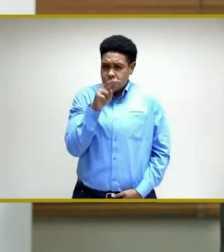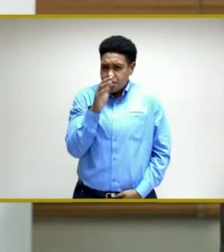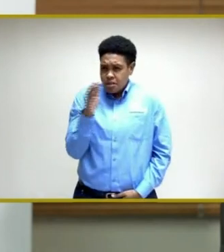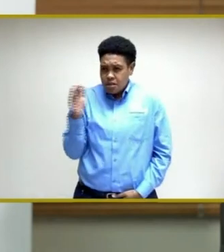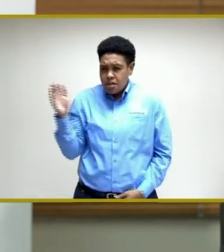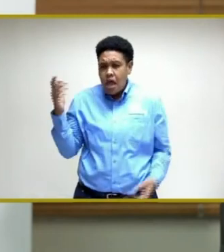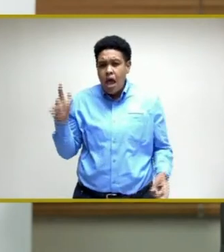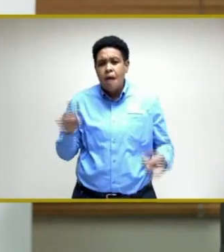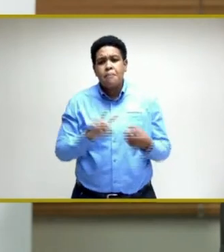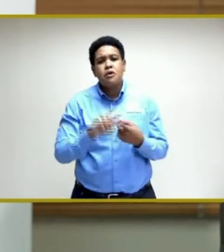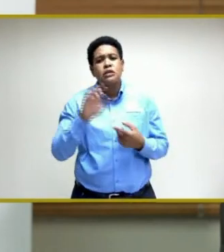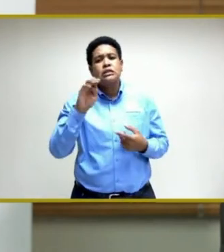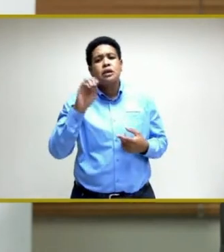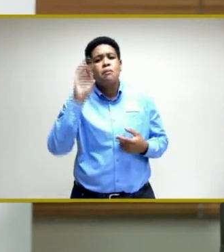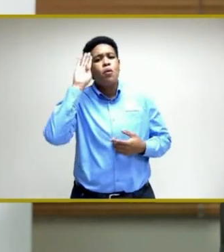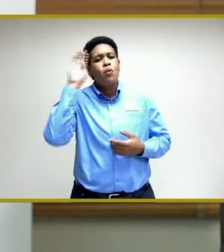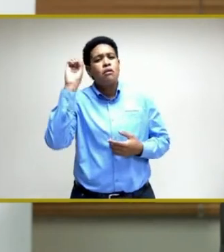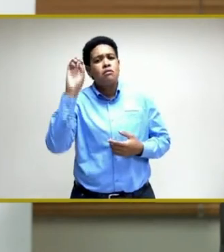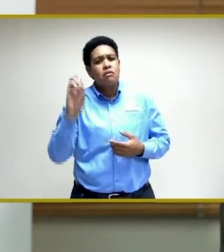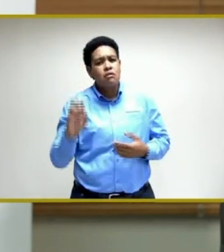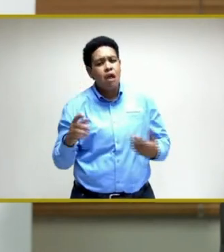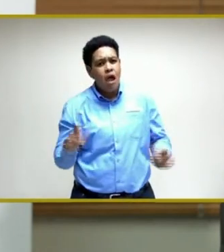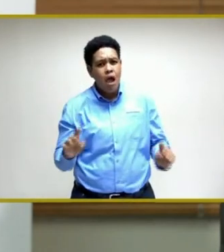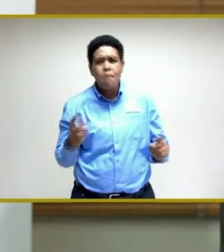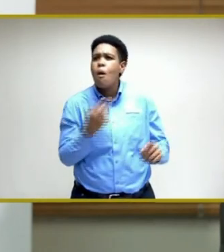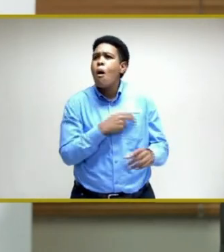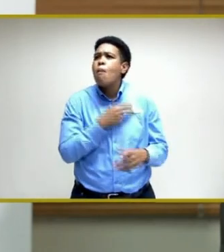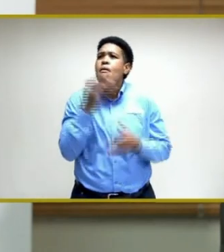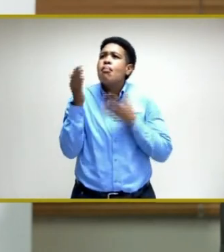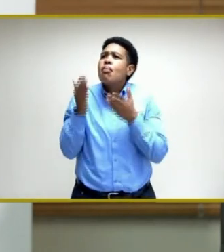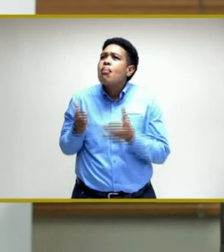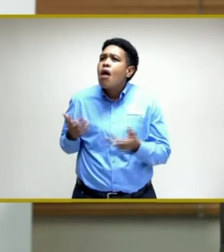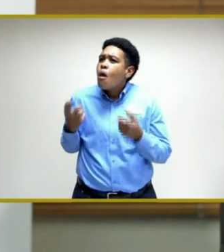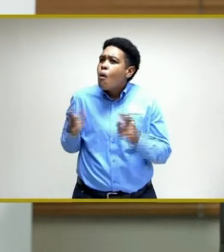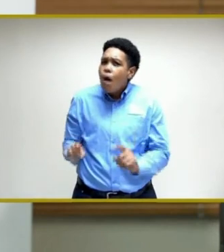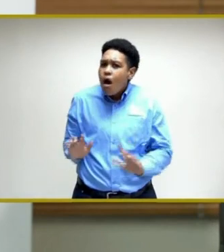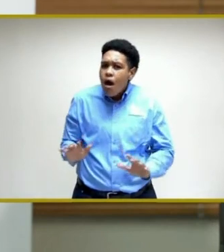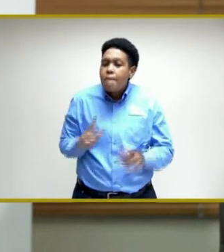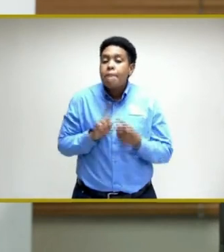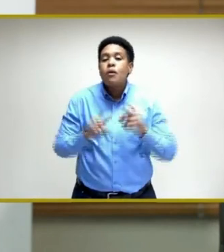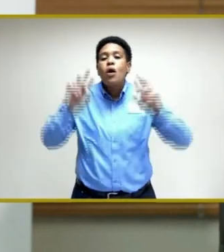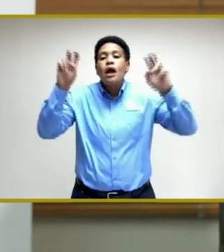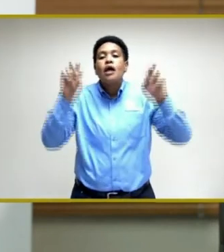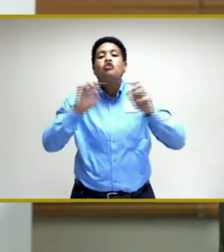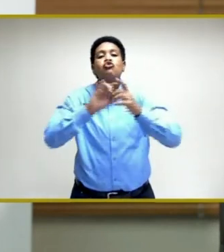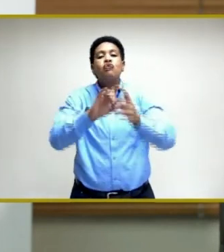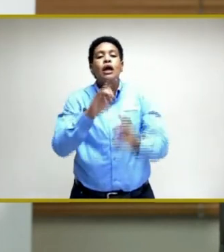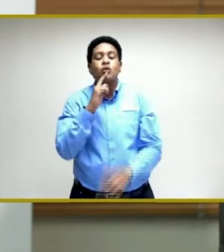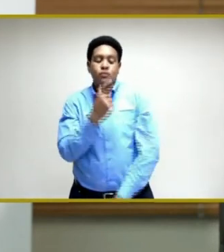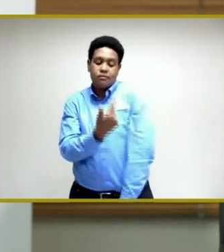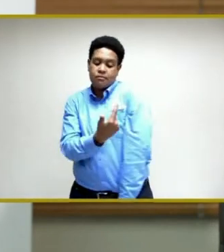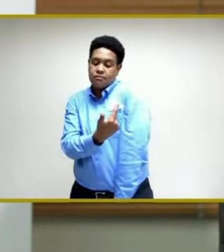the CMO will deal with that, but also, very importantly, issues around the vaccination